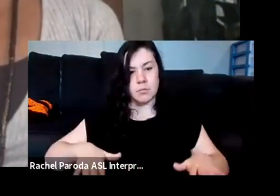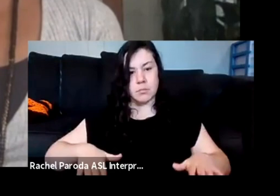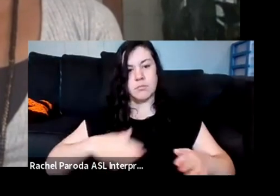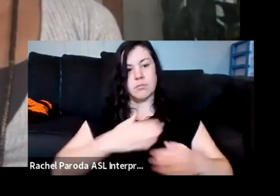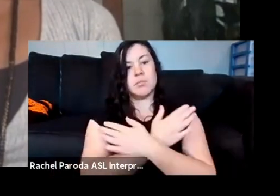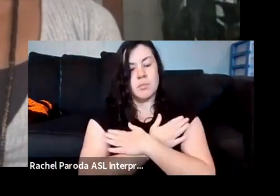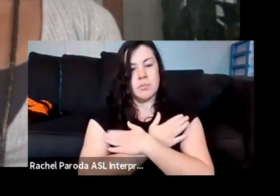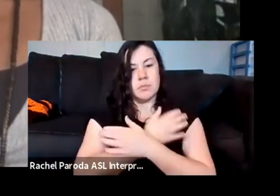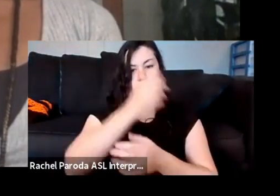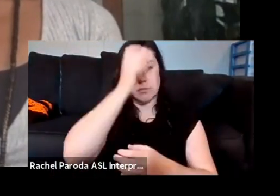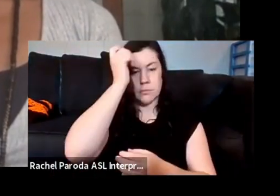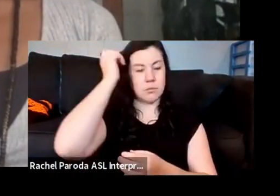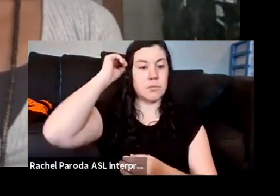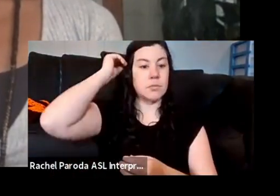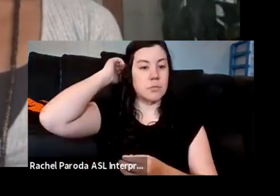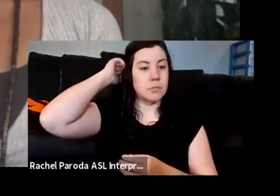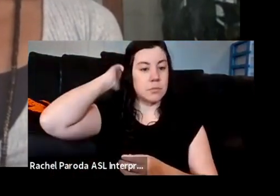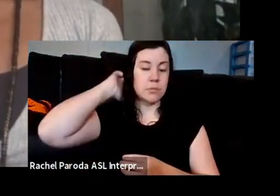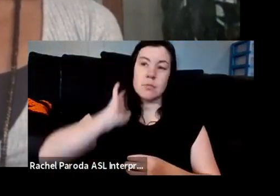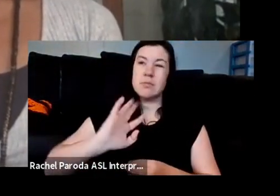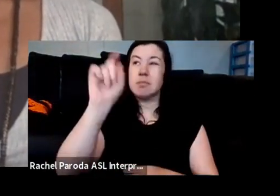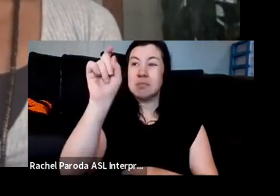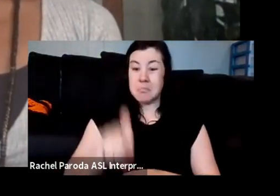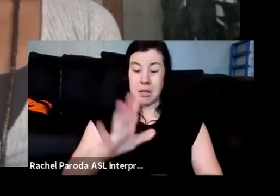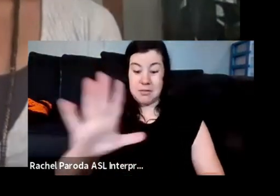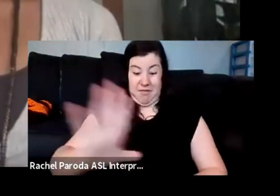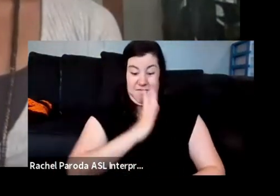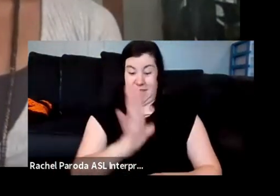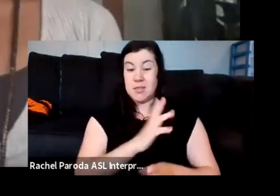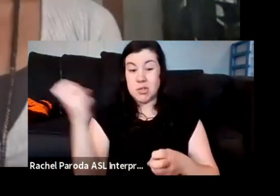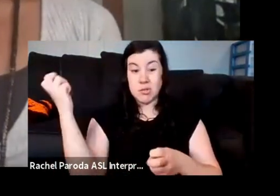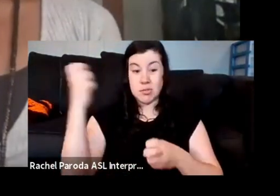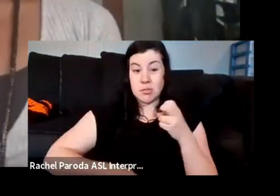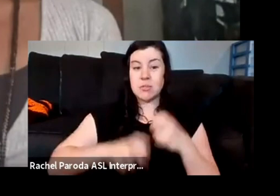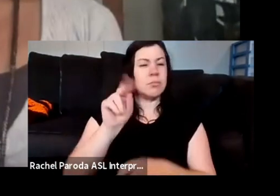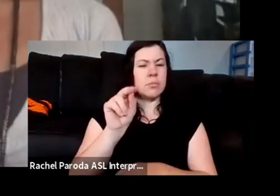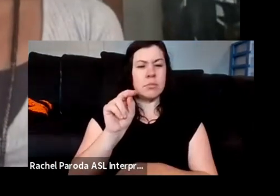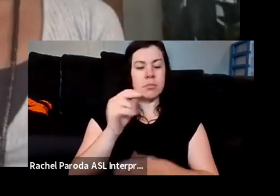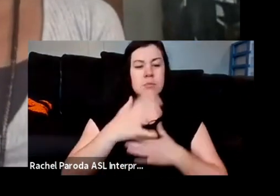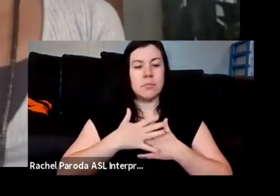And without needing to do anything fancy or difficult, I just want you to feel your breath.